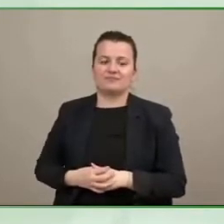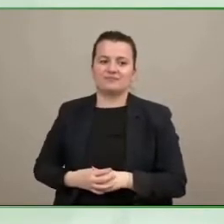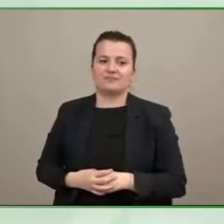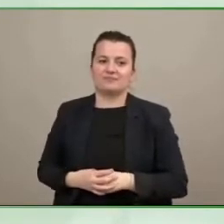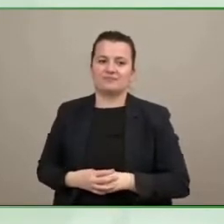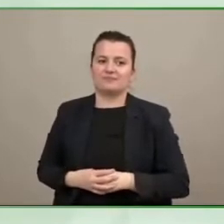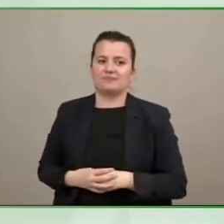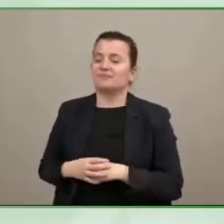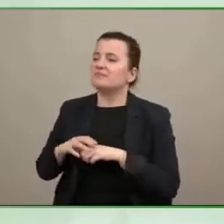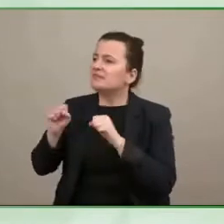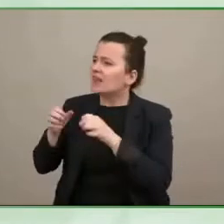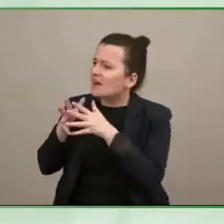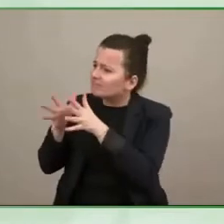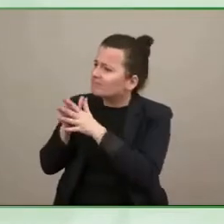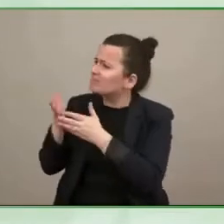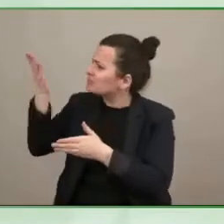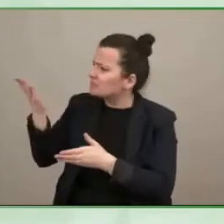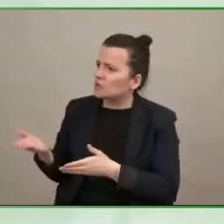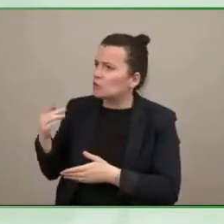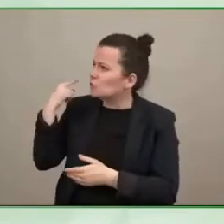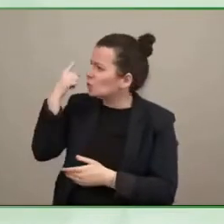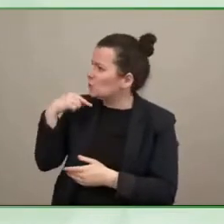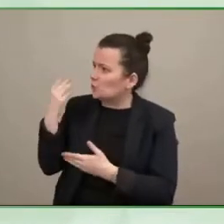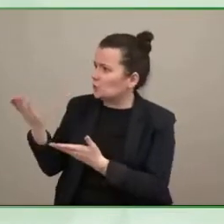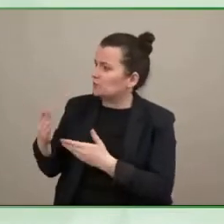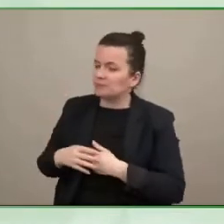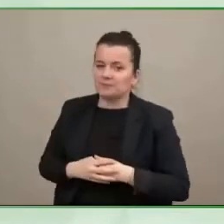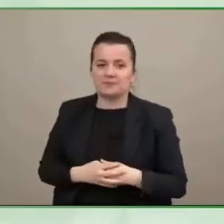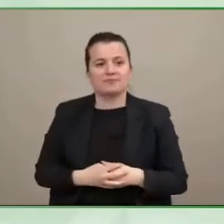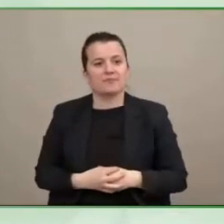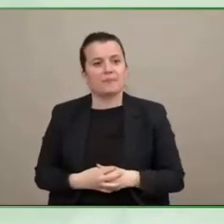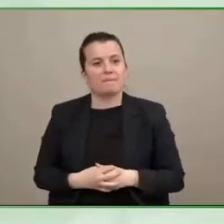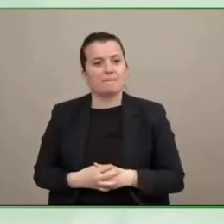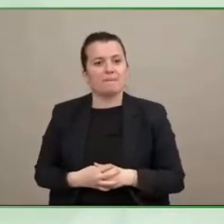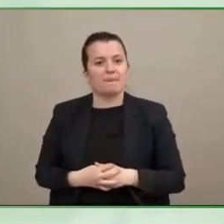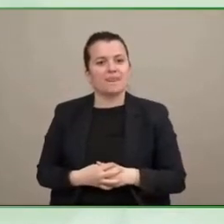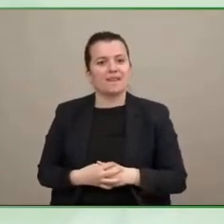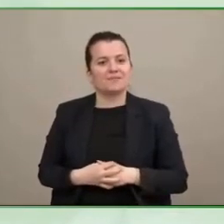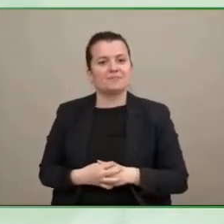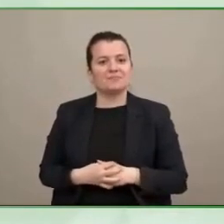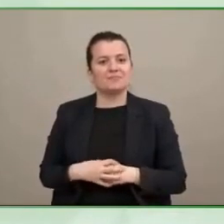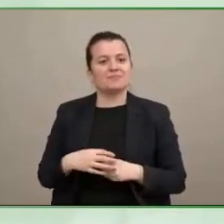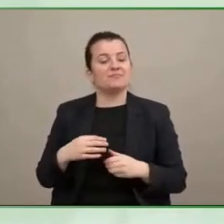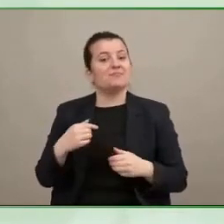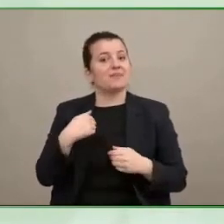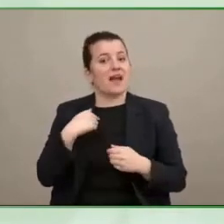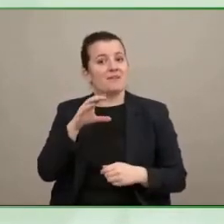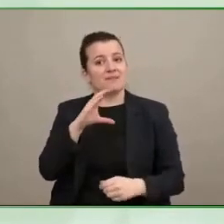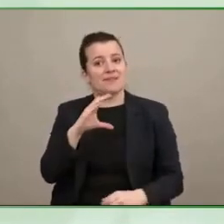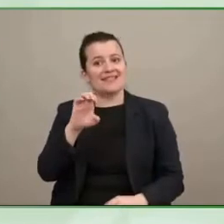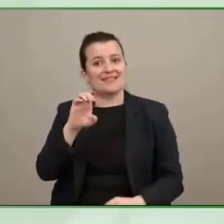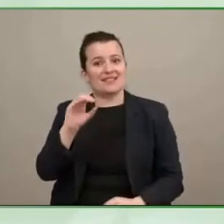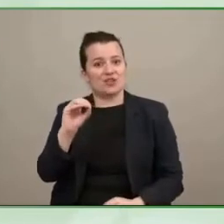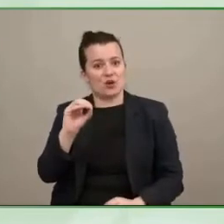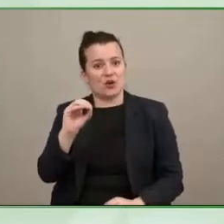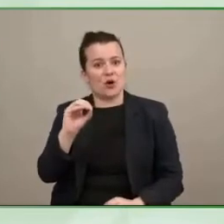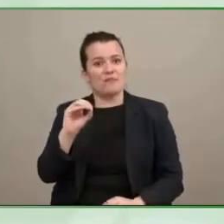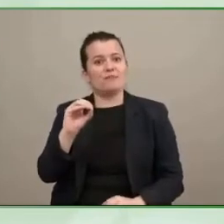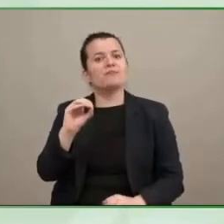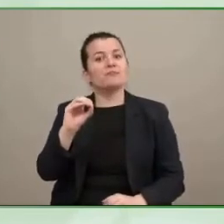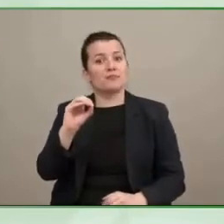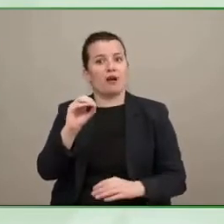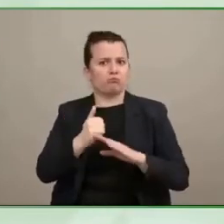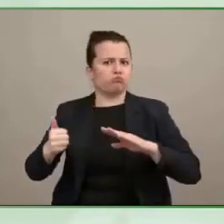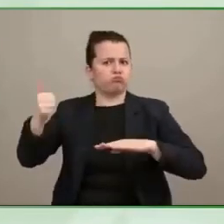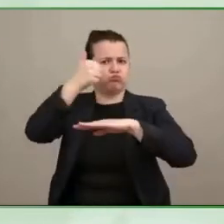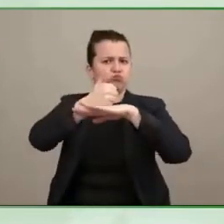i am the ceo of um hearing access and innovations and thank you for having